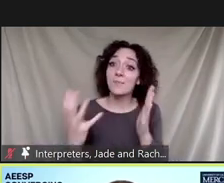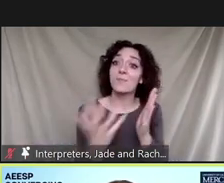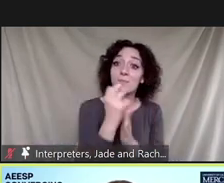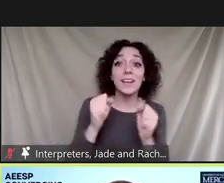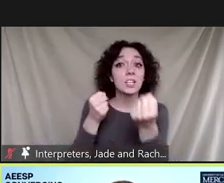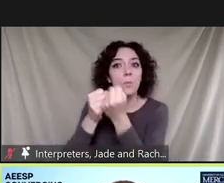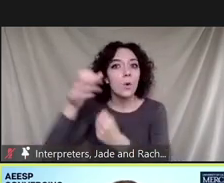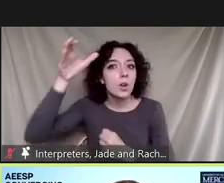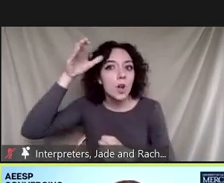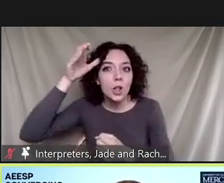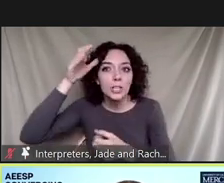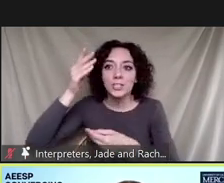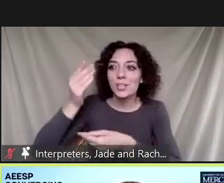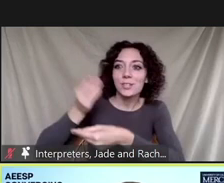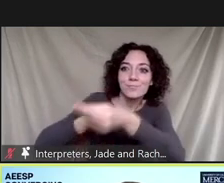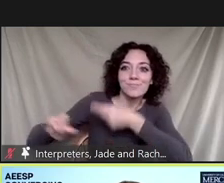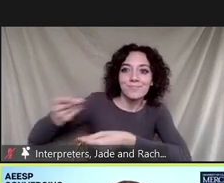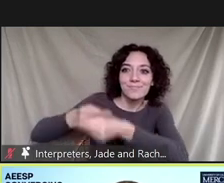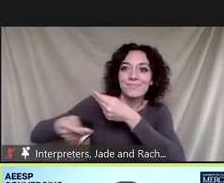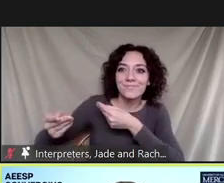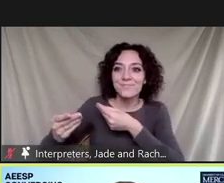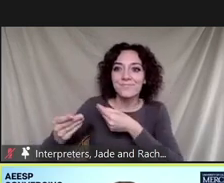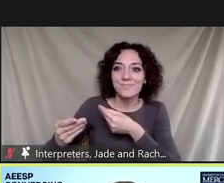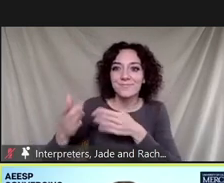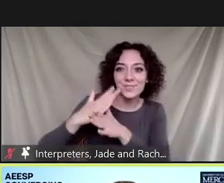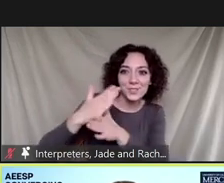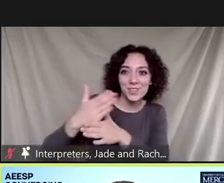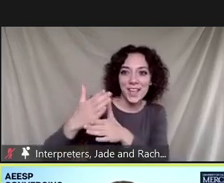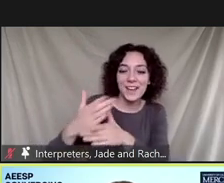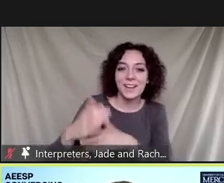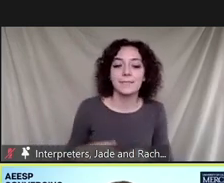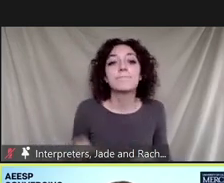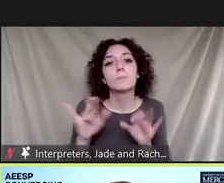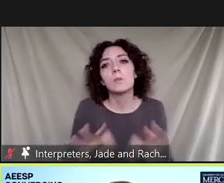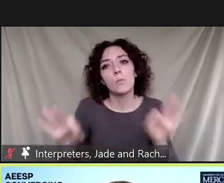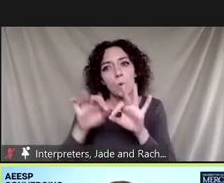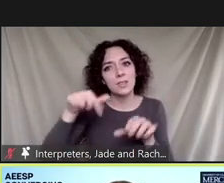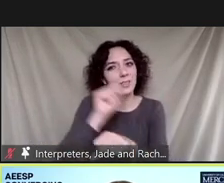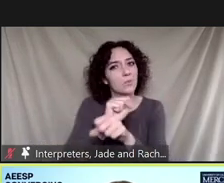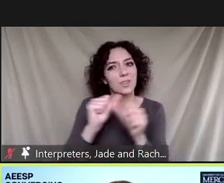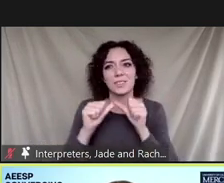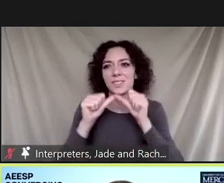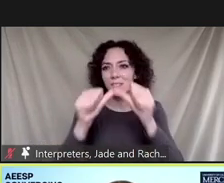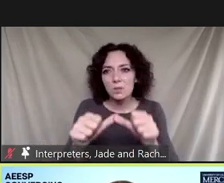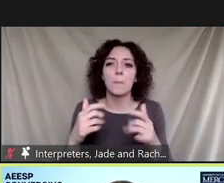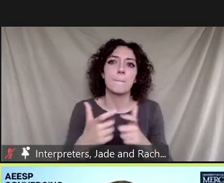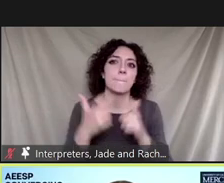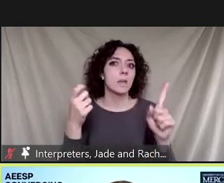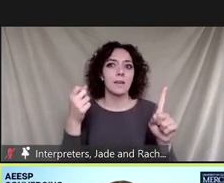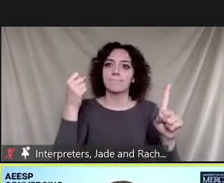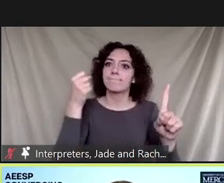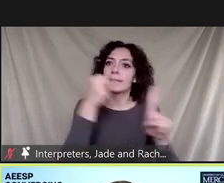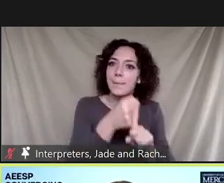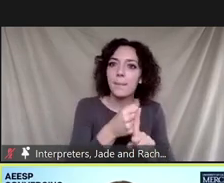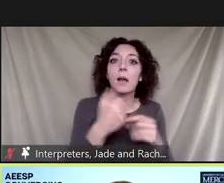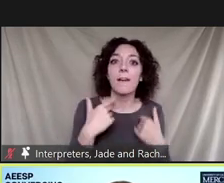next finally it's important to continue this work because of the impact it continues to have on women of